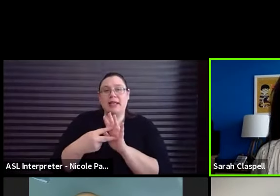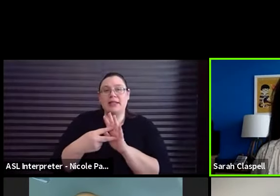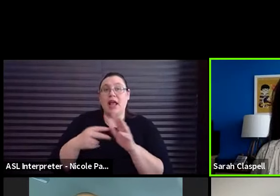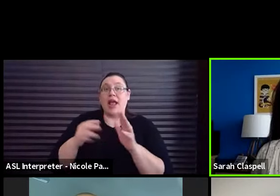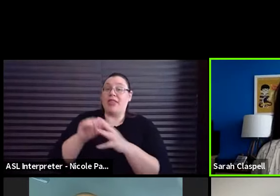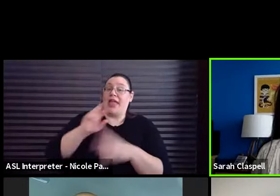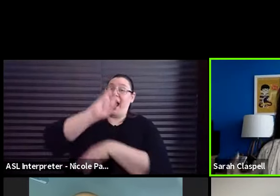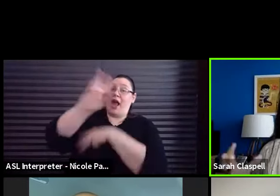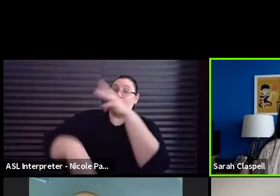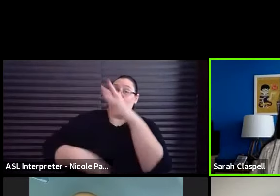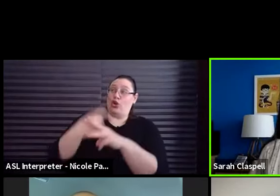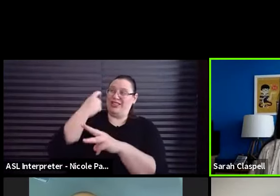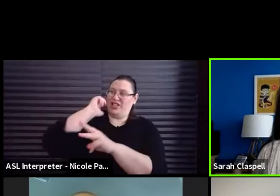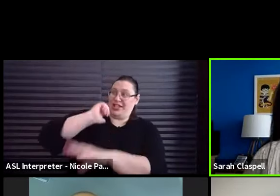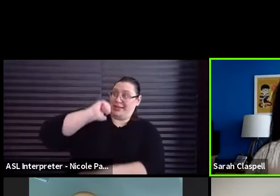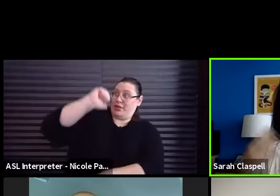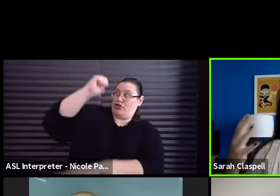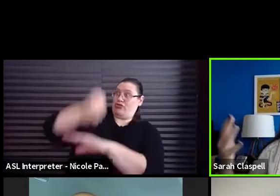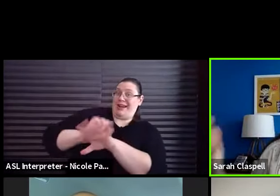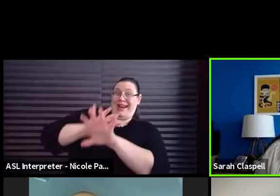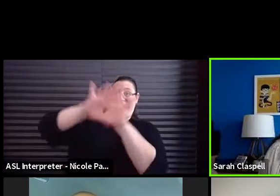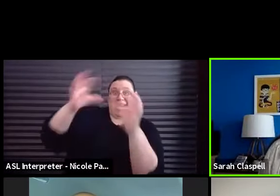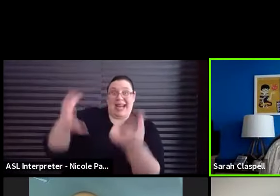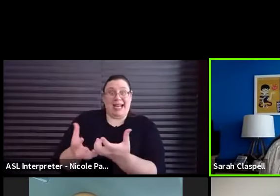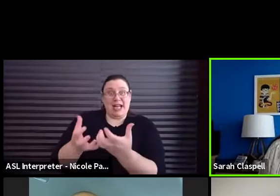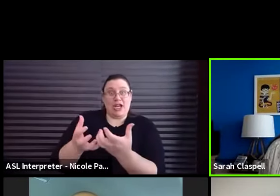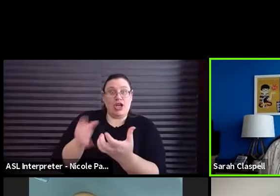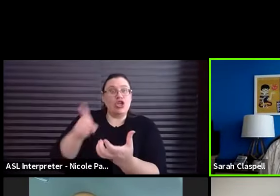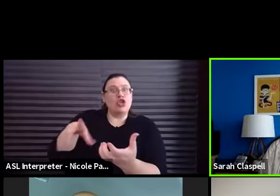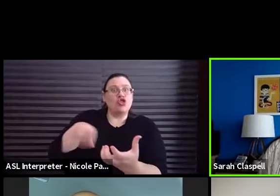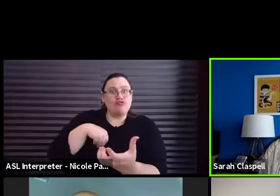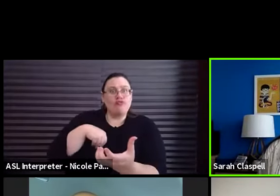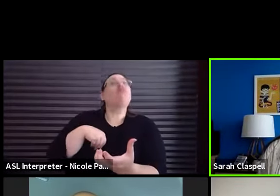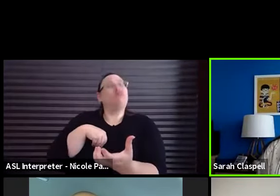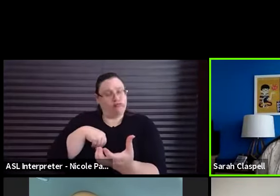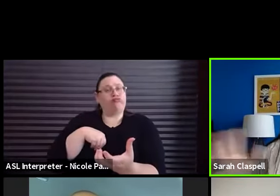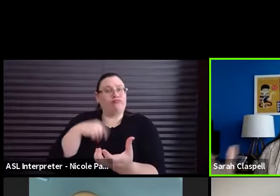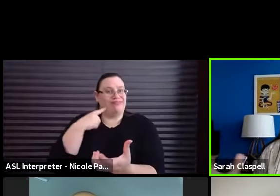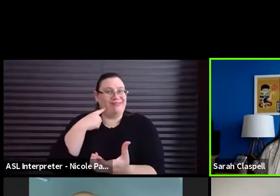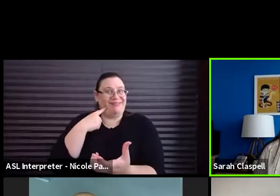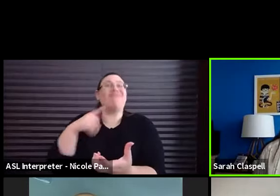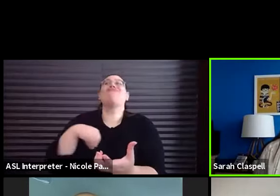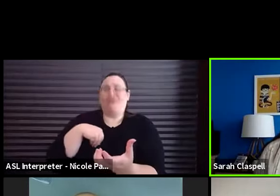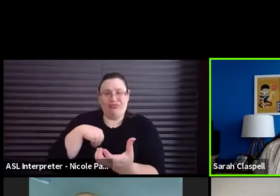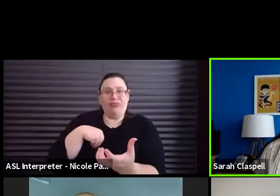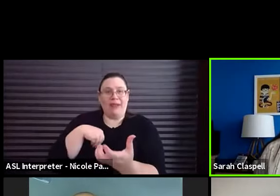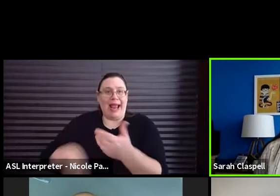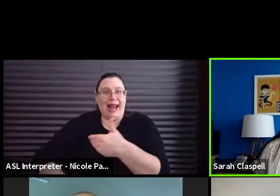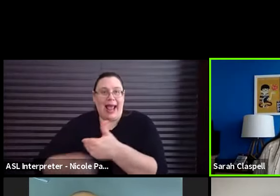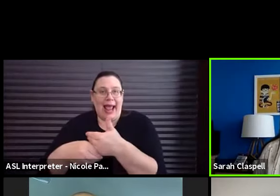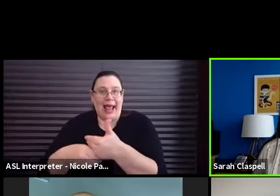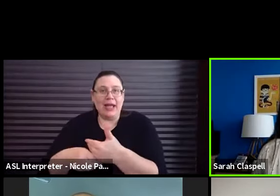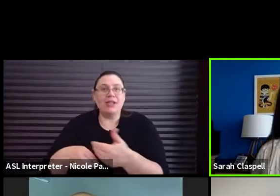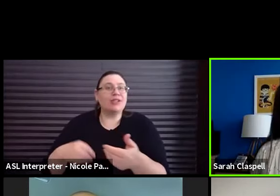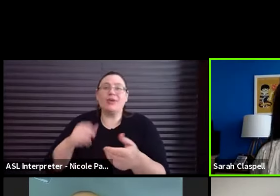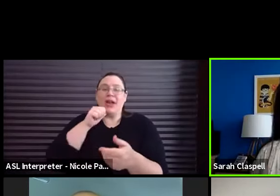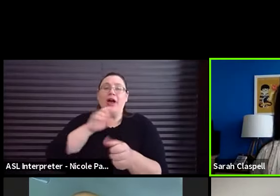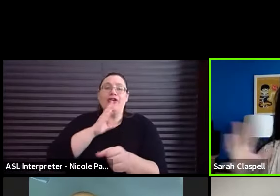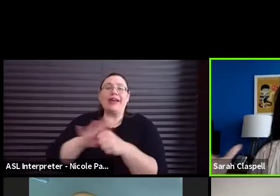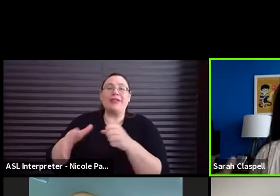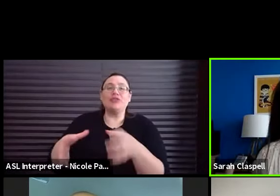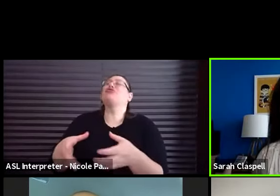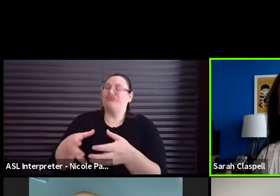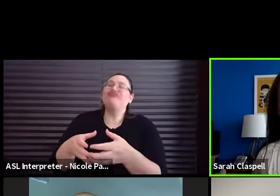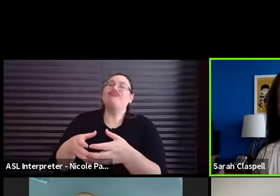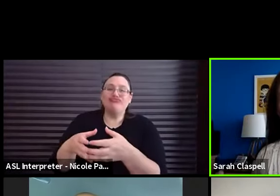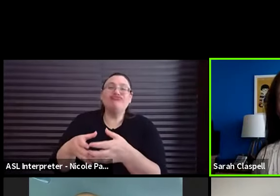has been set up that we've established and you're adding to it. So it's not just yes, but it's adding something fun